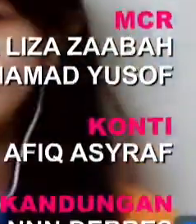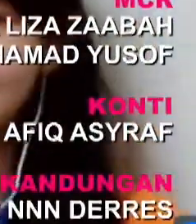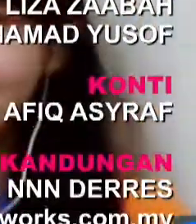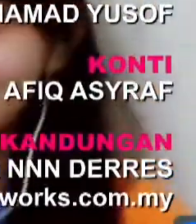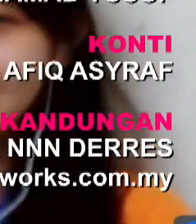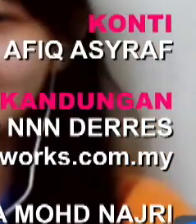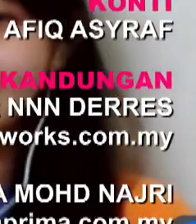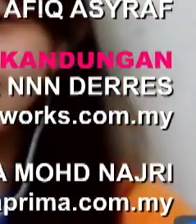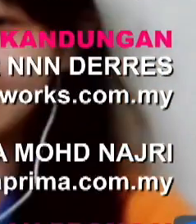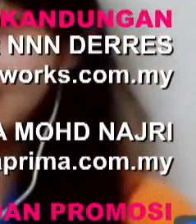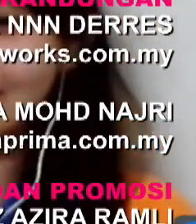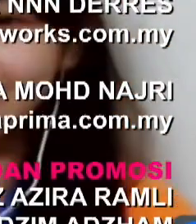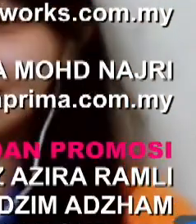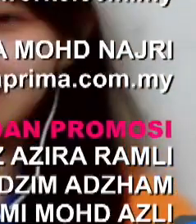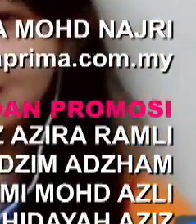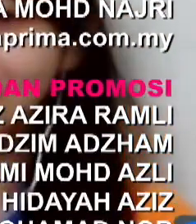Bye.